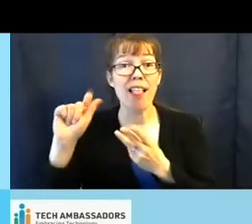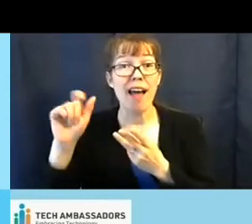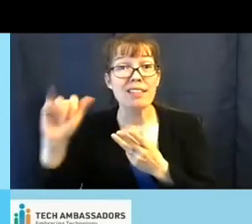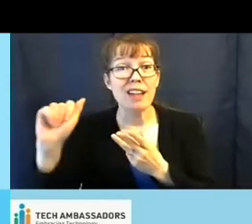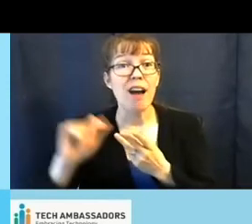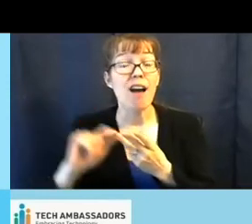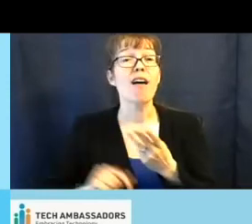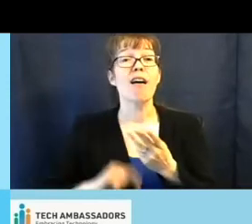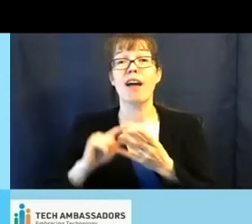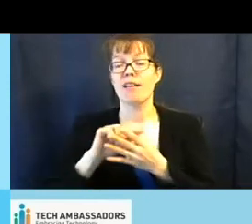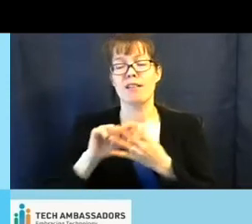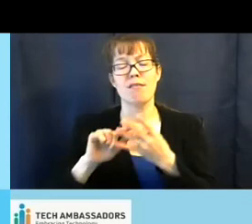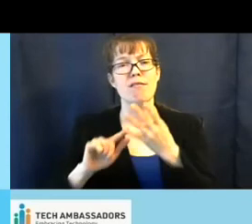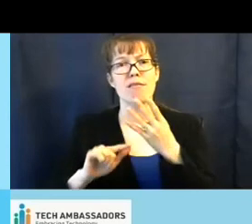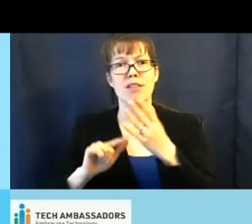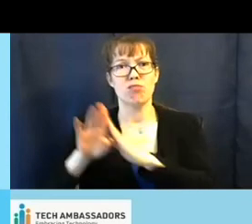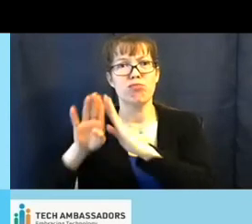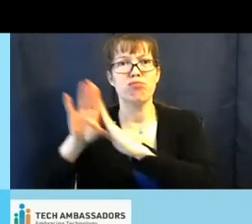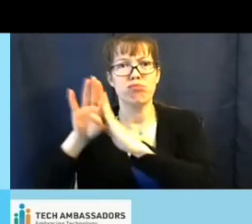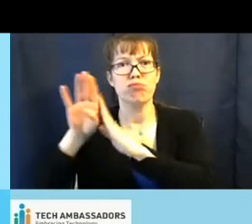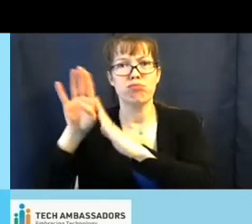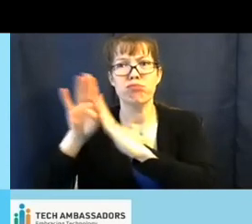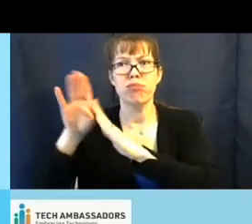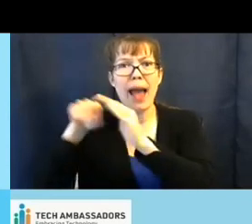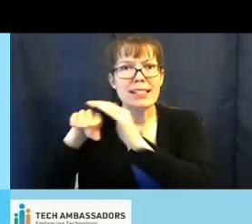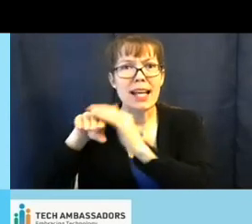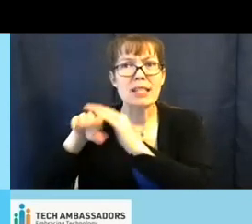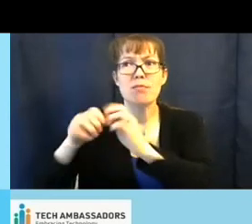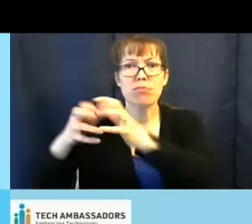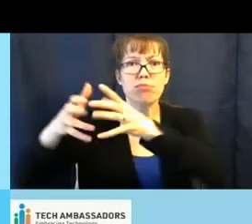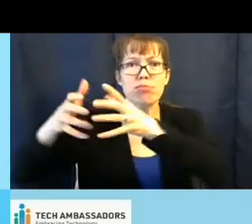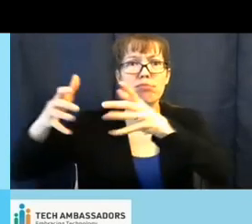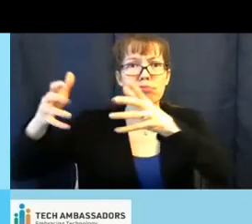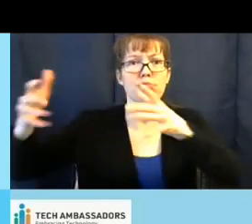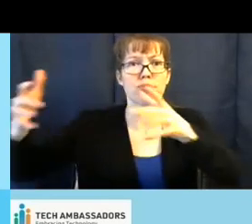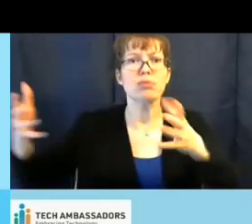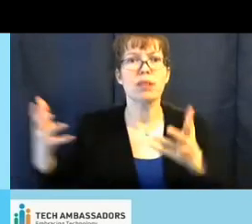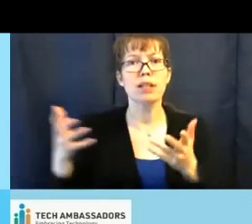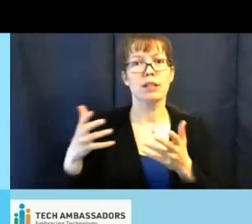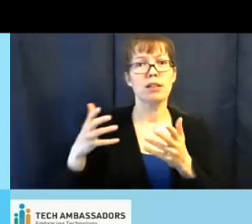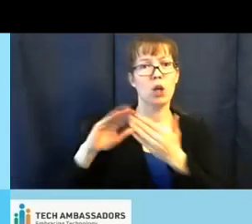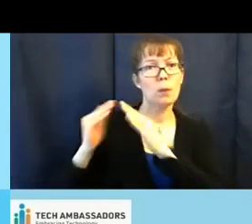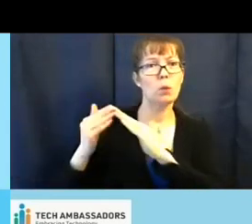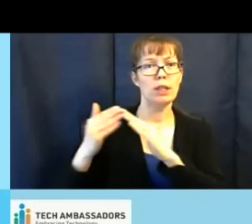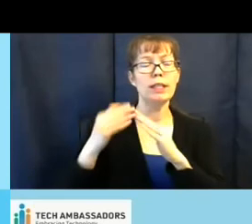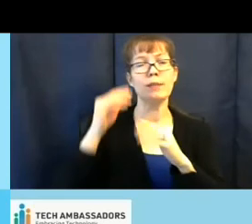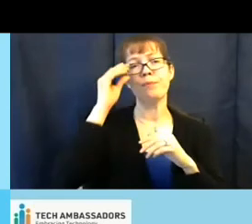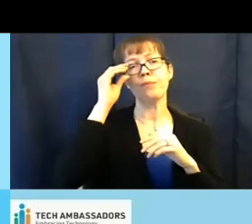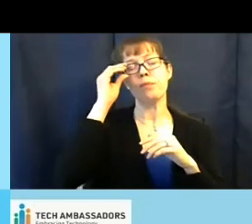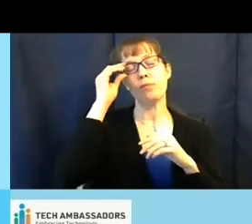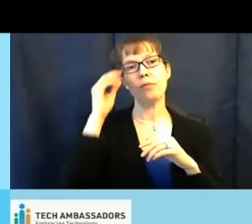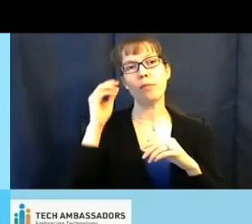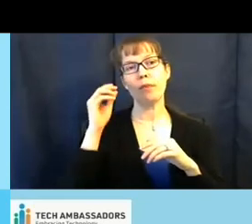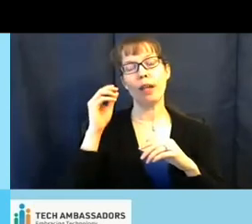just build the accessibility community. And the